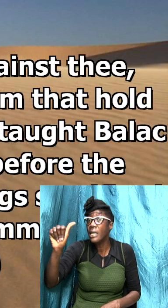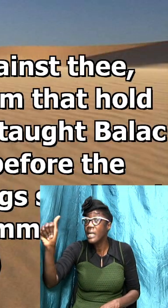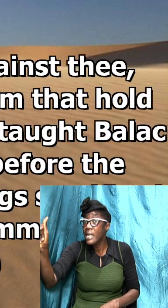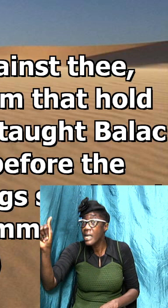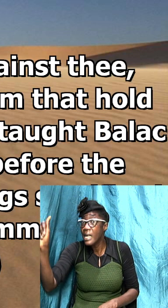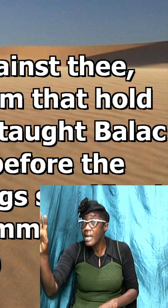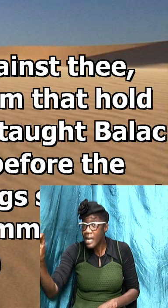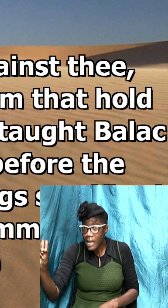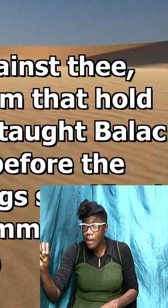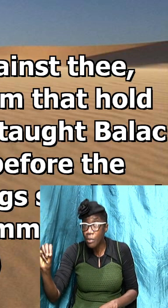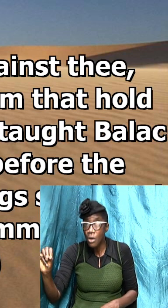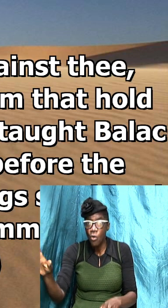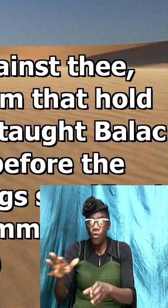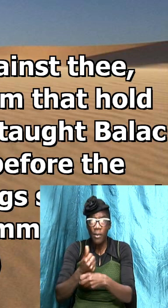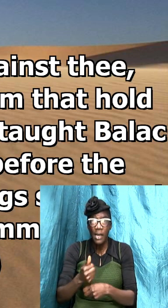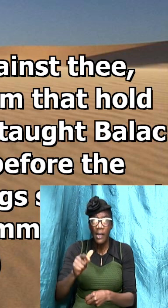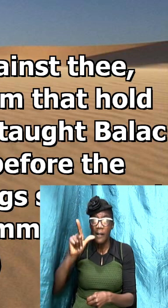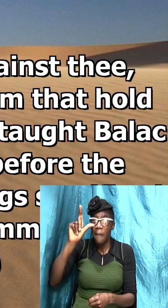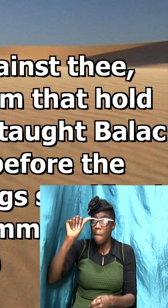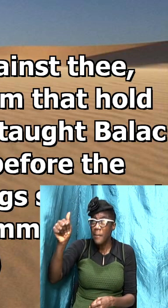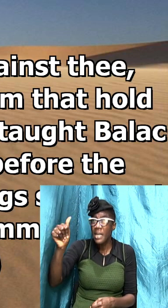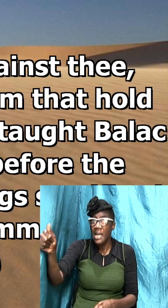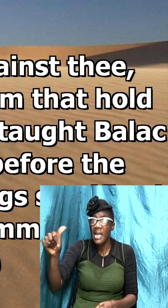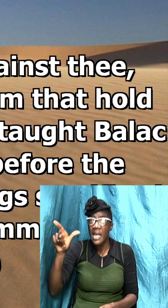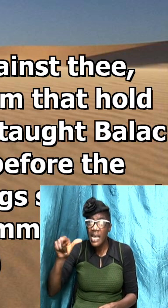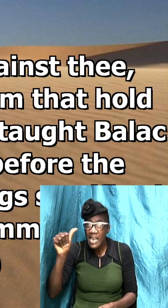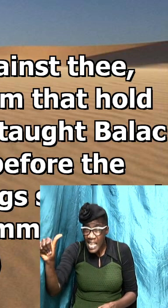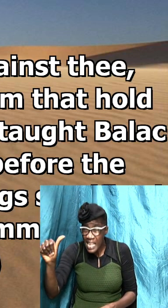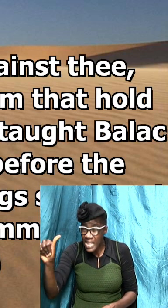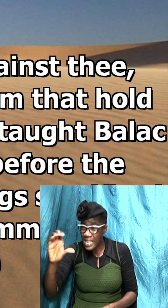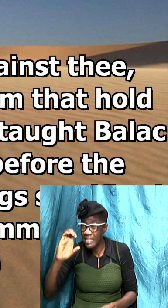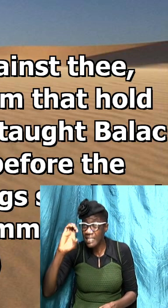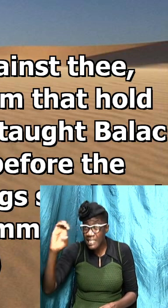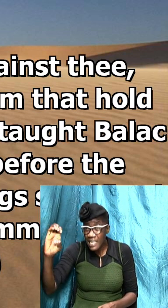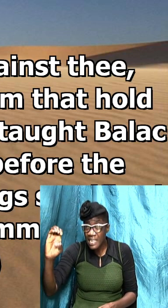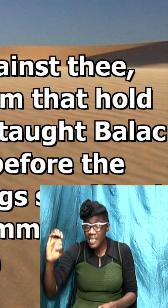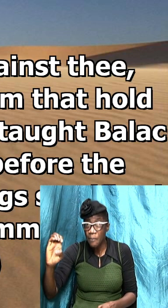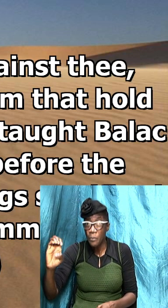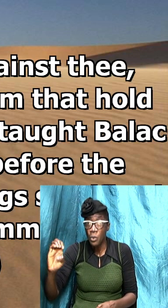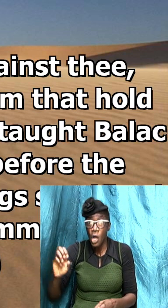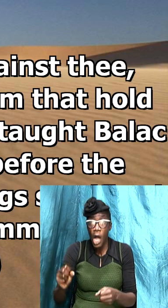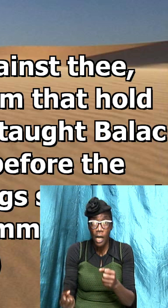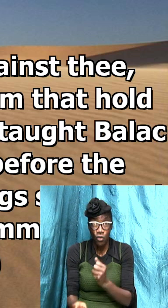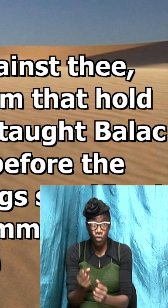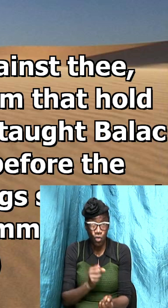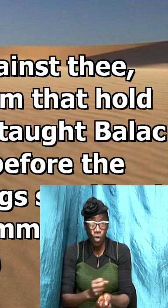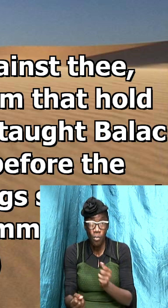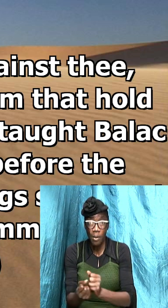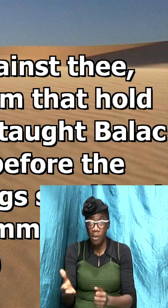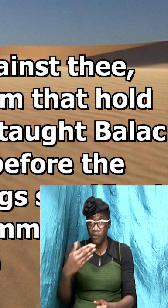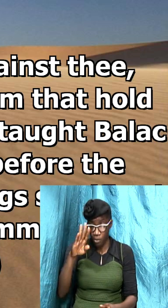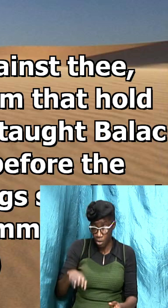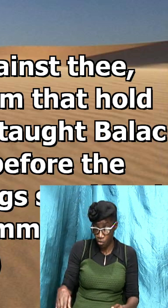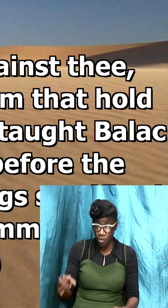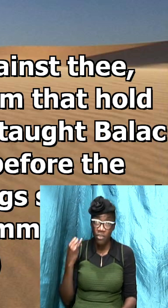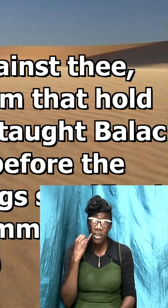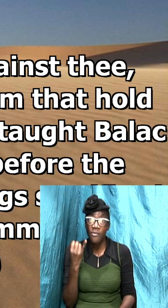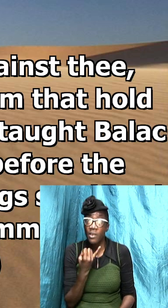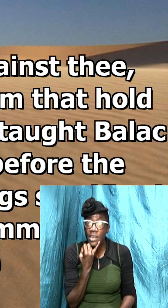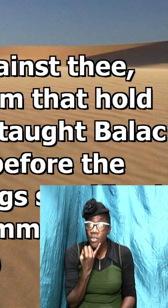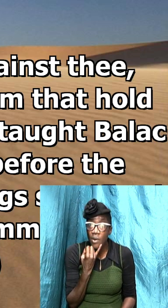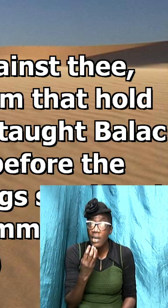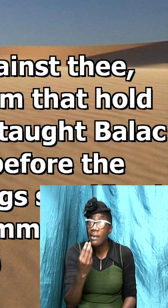before the children of Israel to eat things sacrificed unto idols and to come in fornication